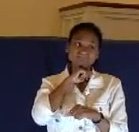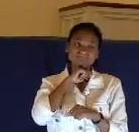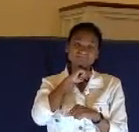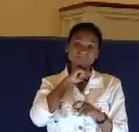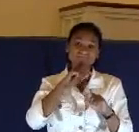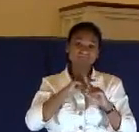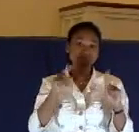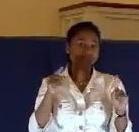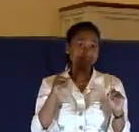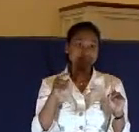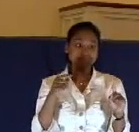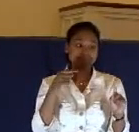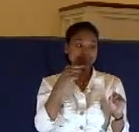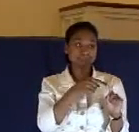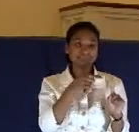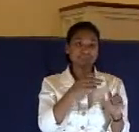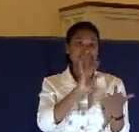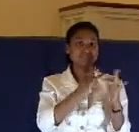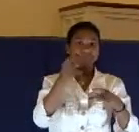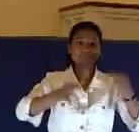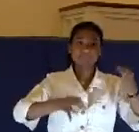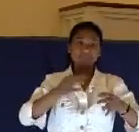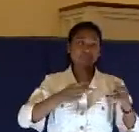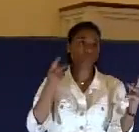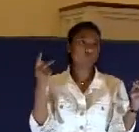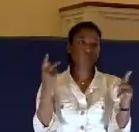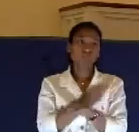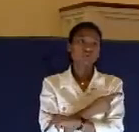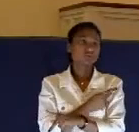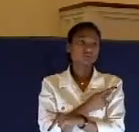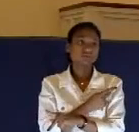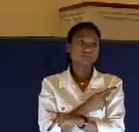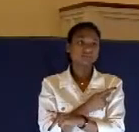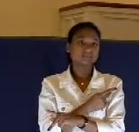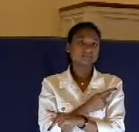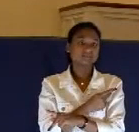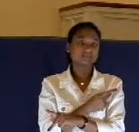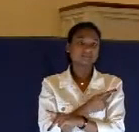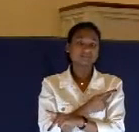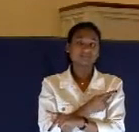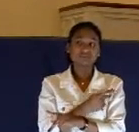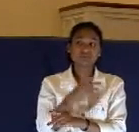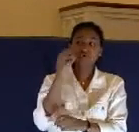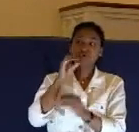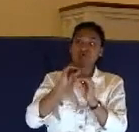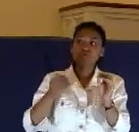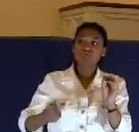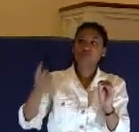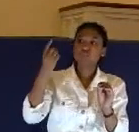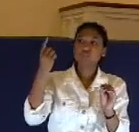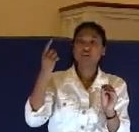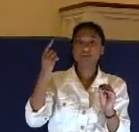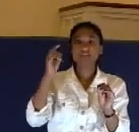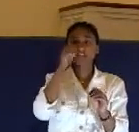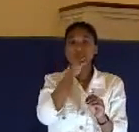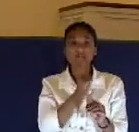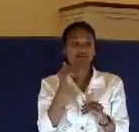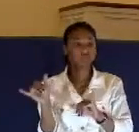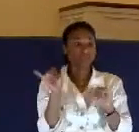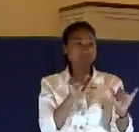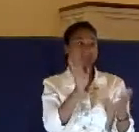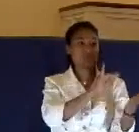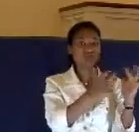But this is the ultimate miscarriage of justice. Again, no one has suffered injustice to the degree that Jesus did.